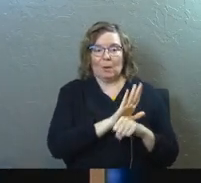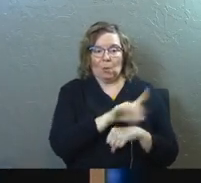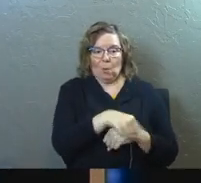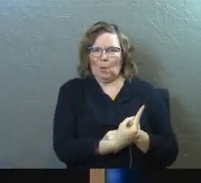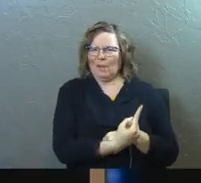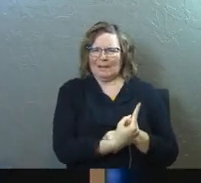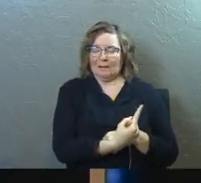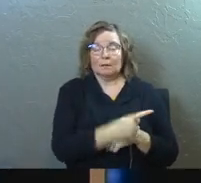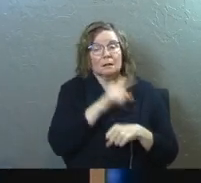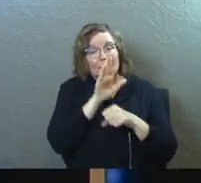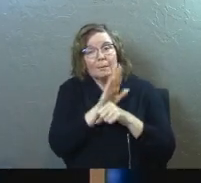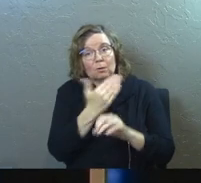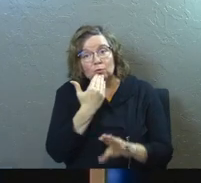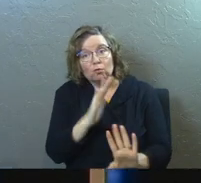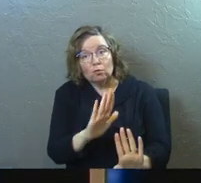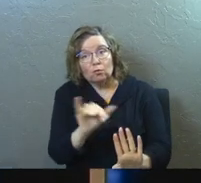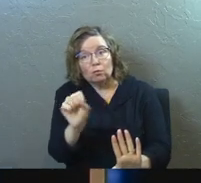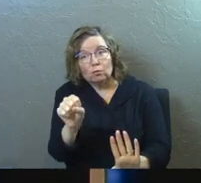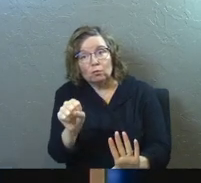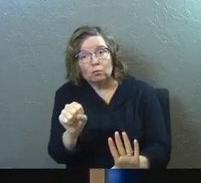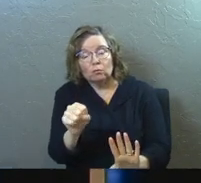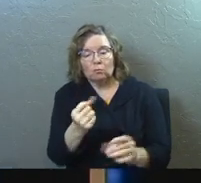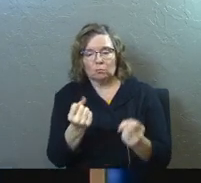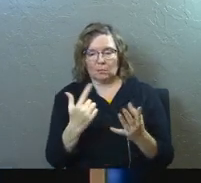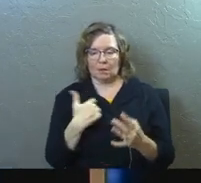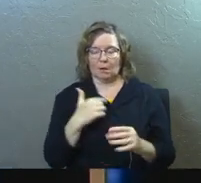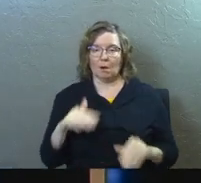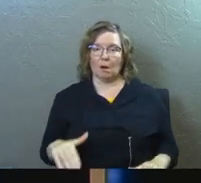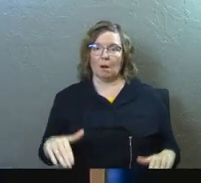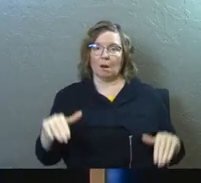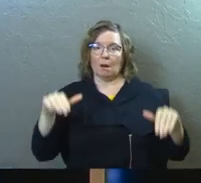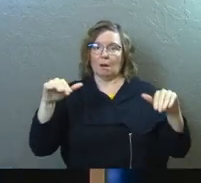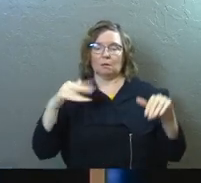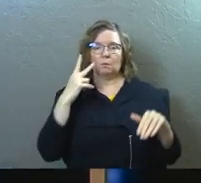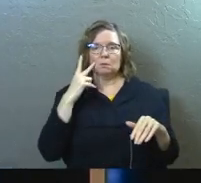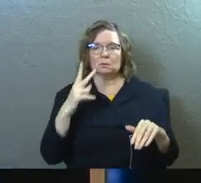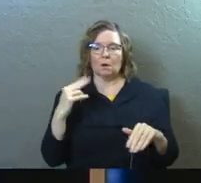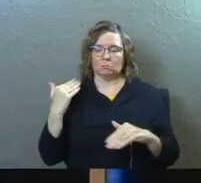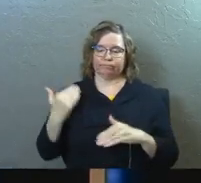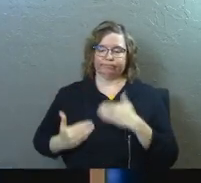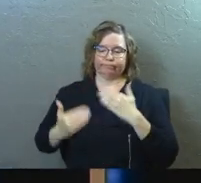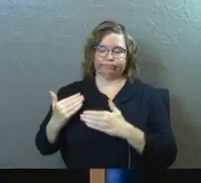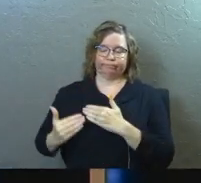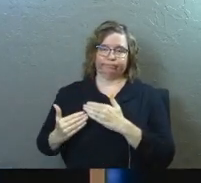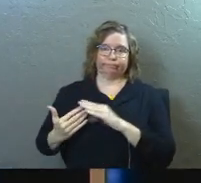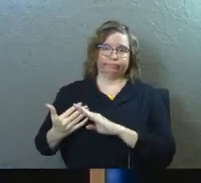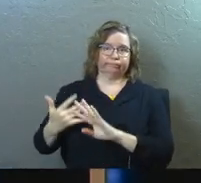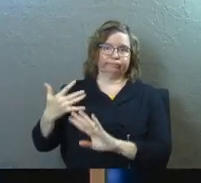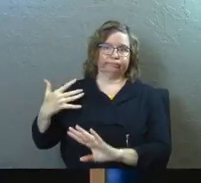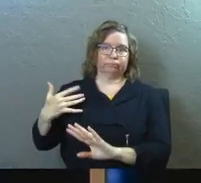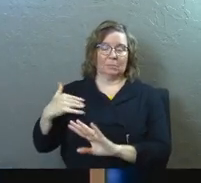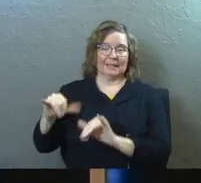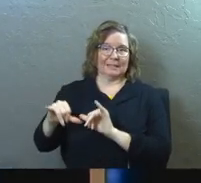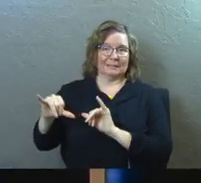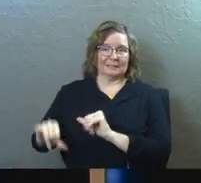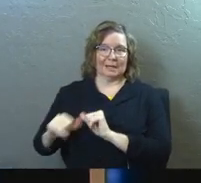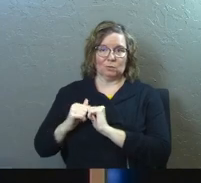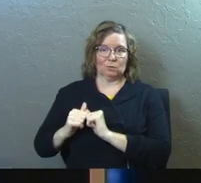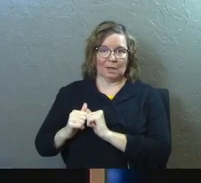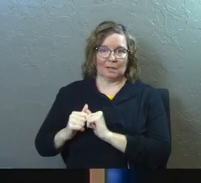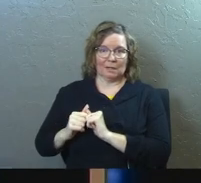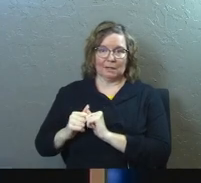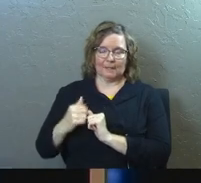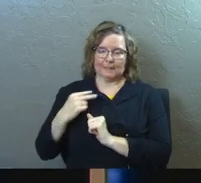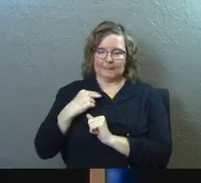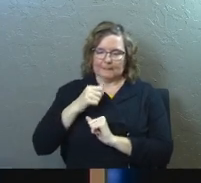only. Commitment's good, by the way. Many of us grew up, we saw a generation behind us that stayed together and